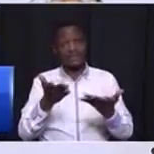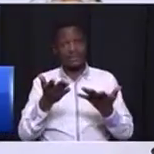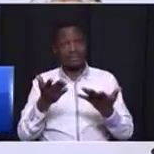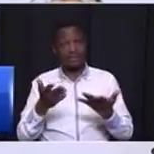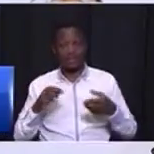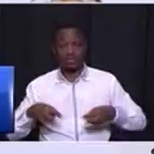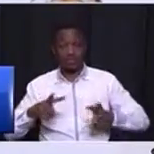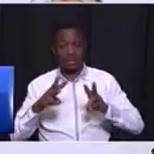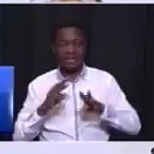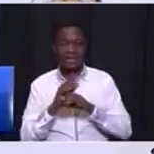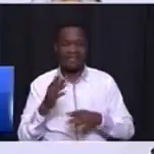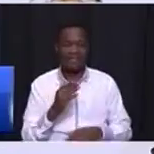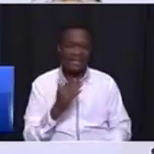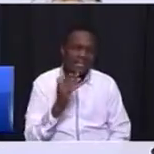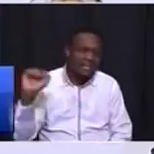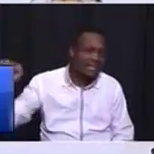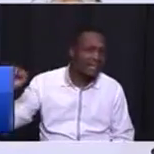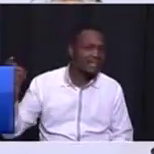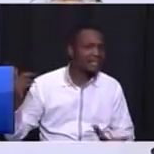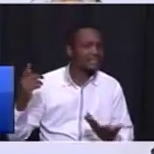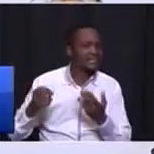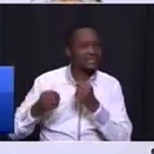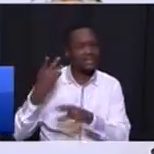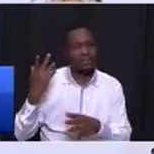have neglected some of the erstwhile